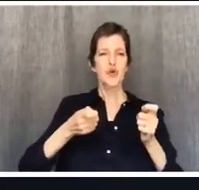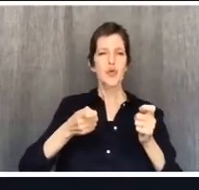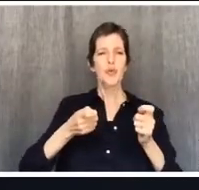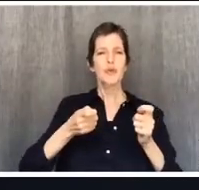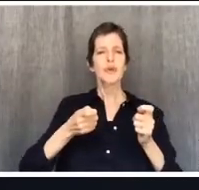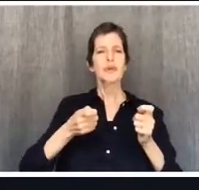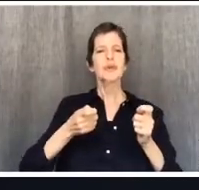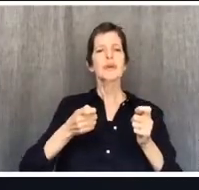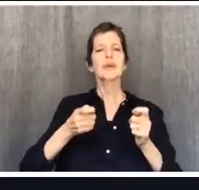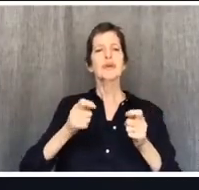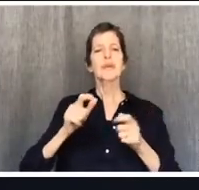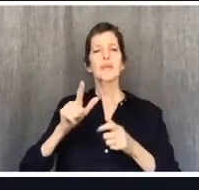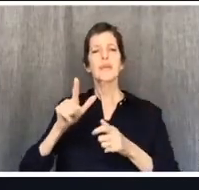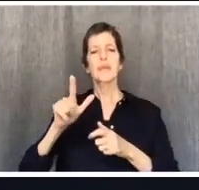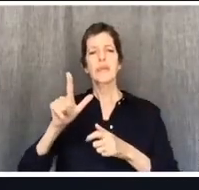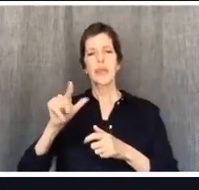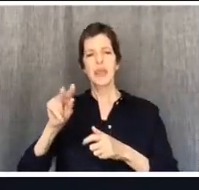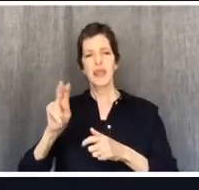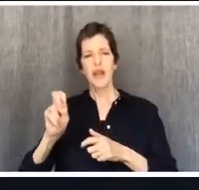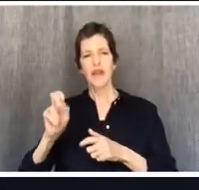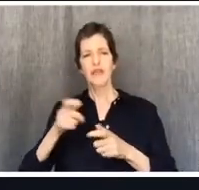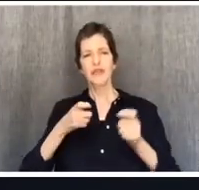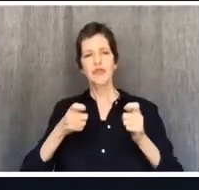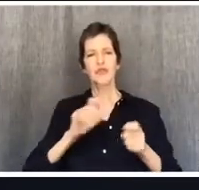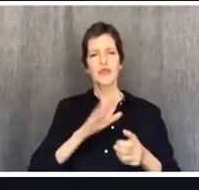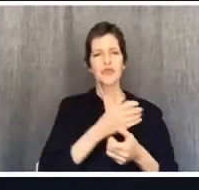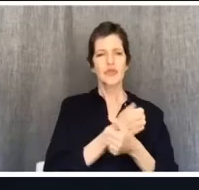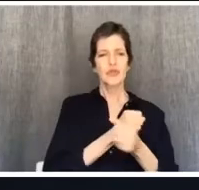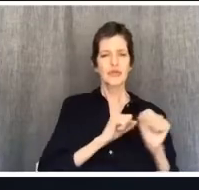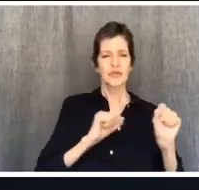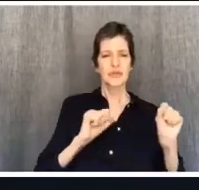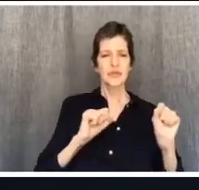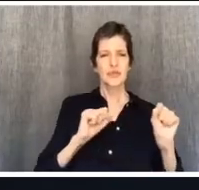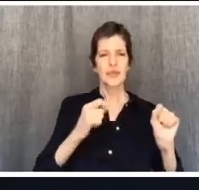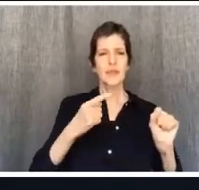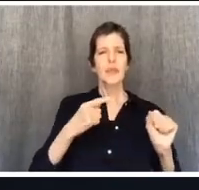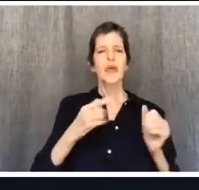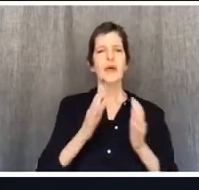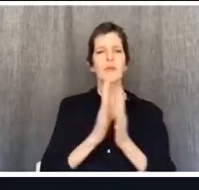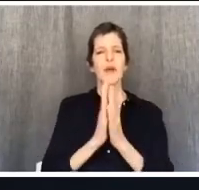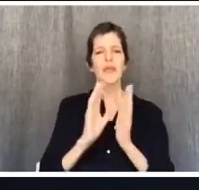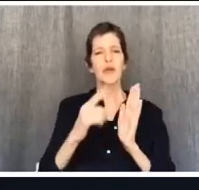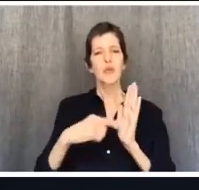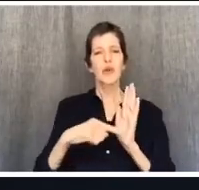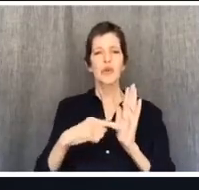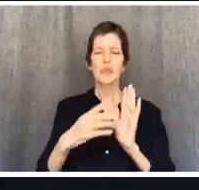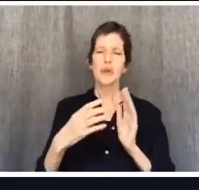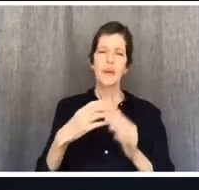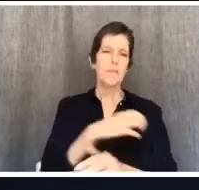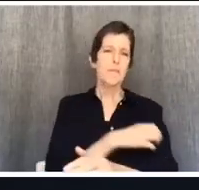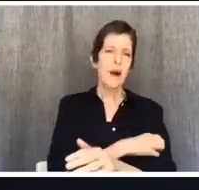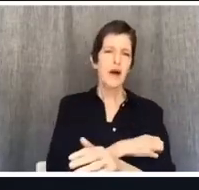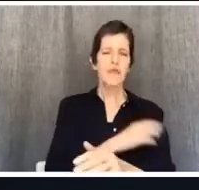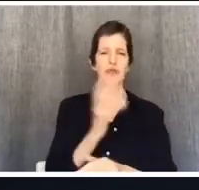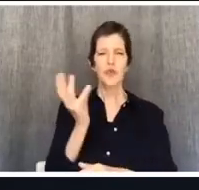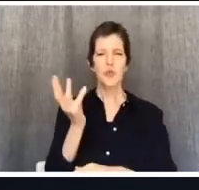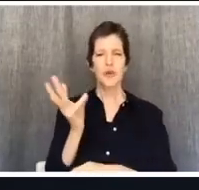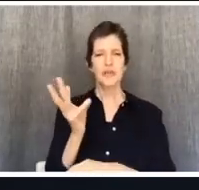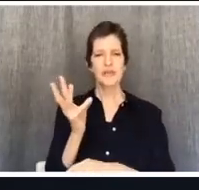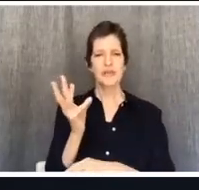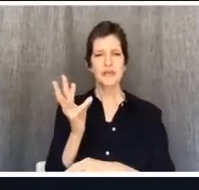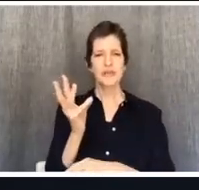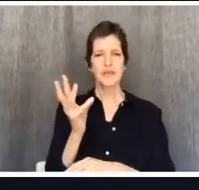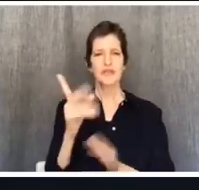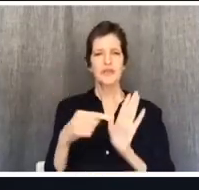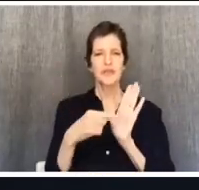a body of believers, we would bear a powerful witness to those outside the church who see people who